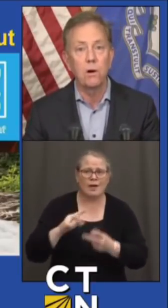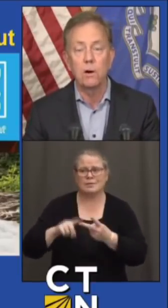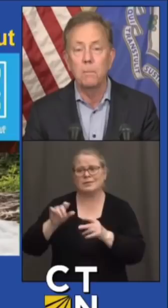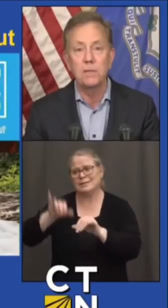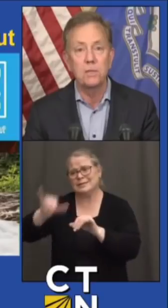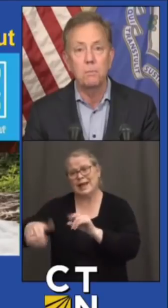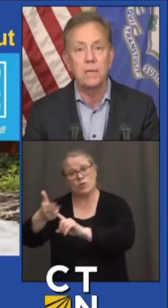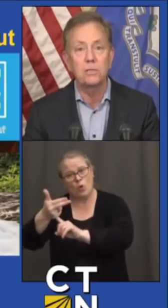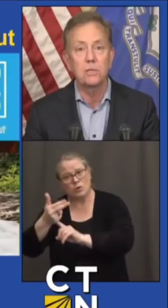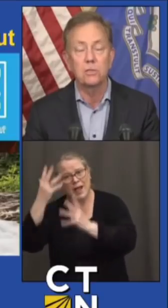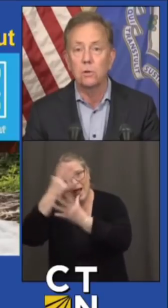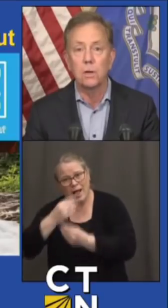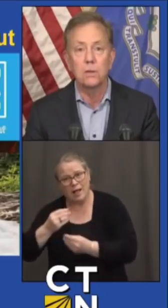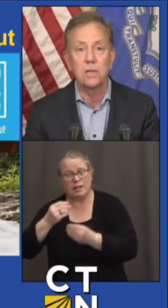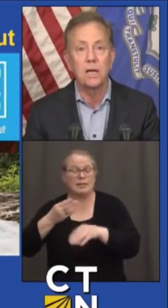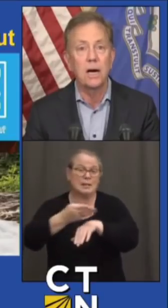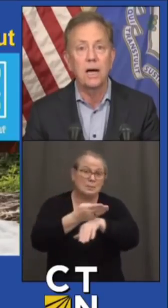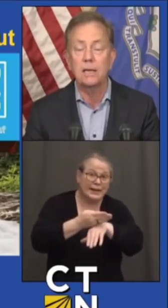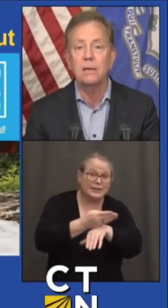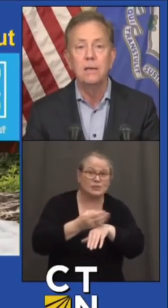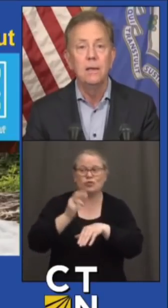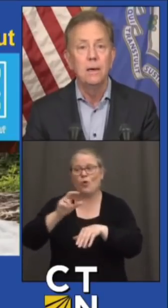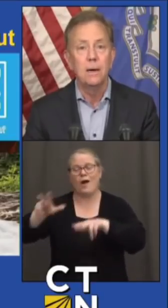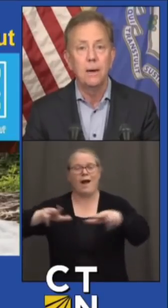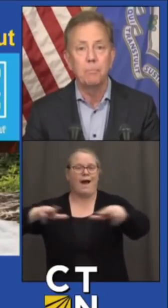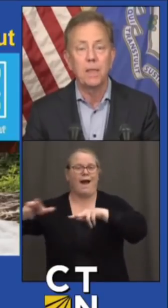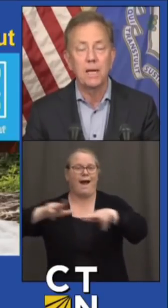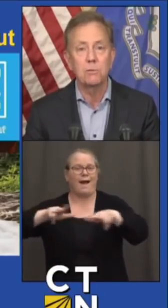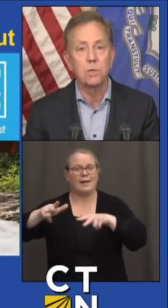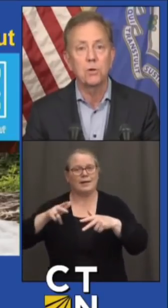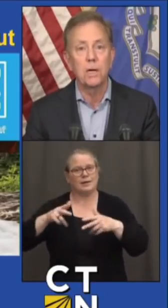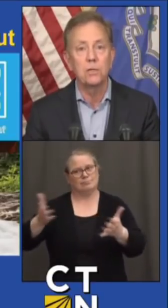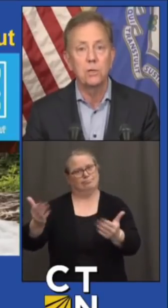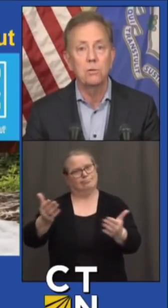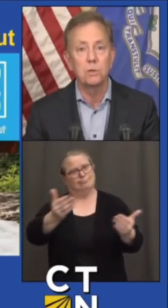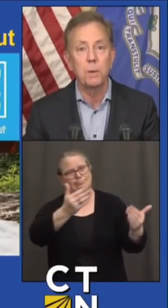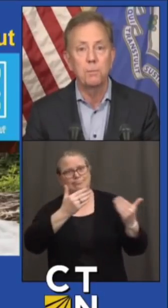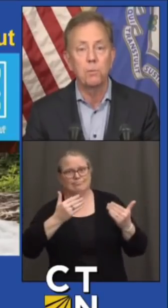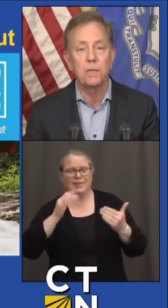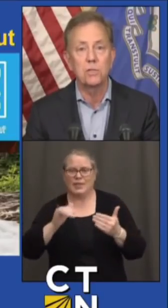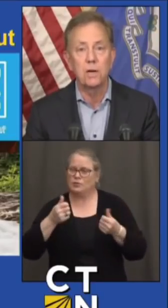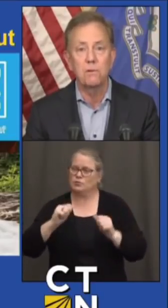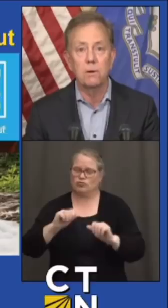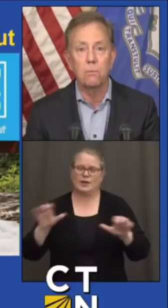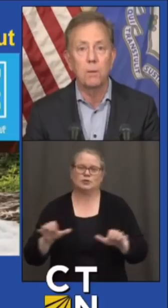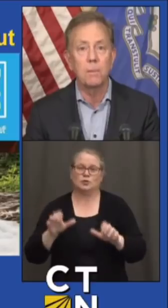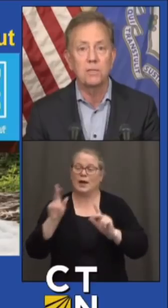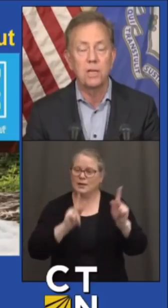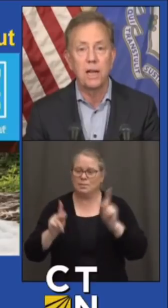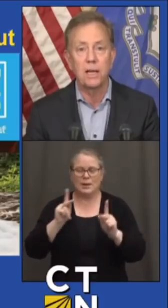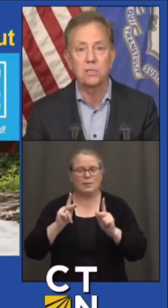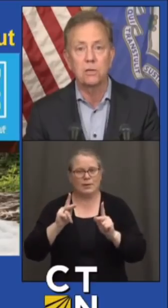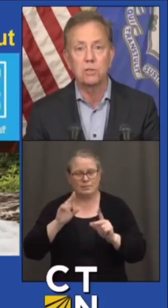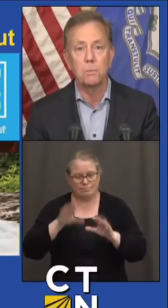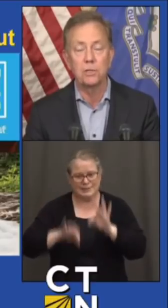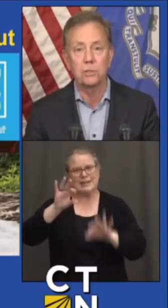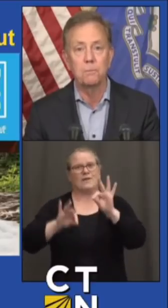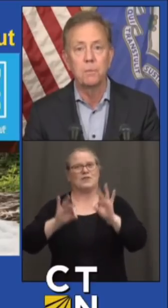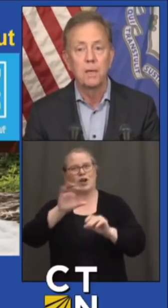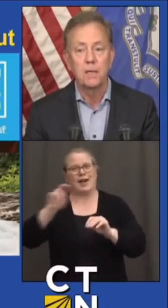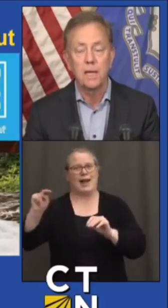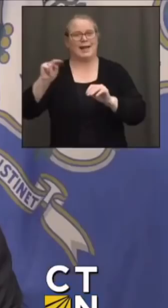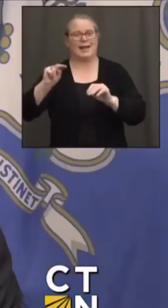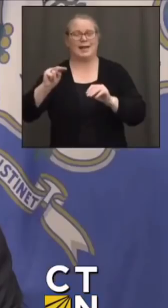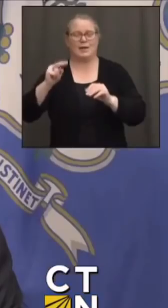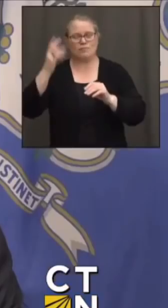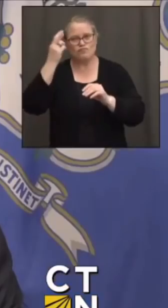visit one of our amazing beaches or take a hike. That's what we're trying to do is people rediscover what makes Connecticut so special.